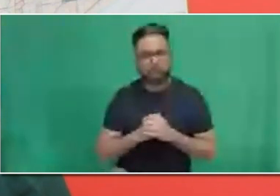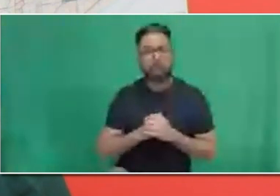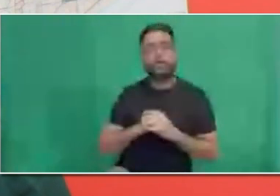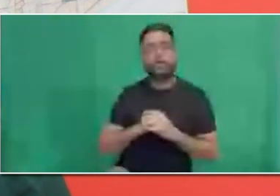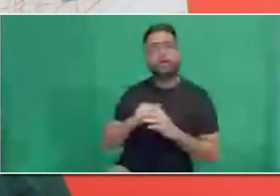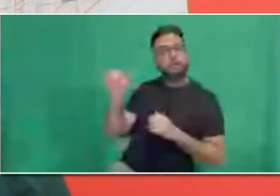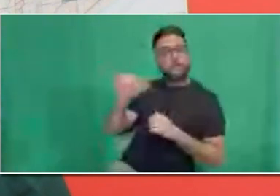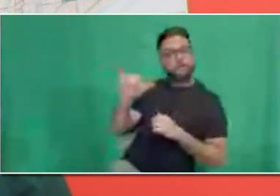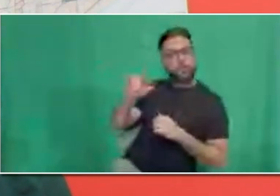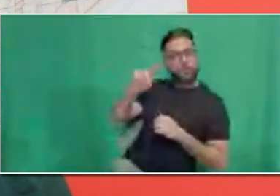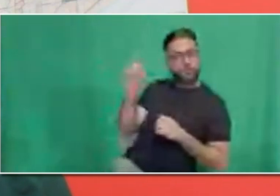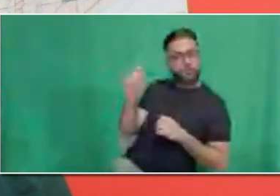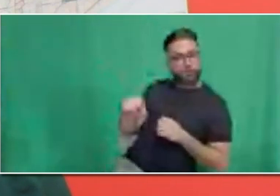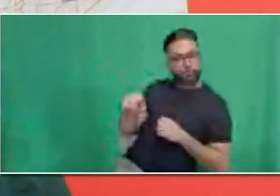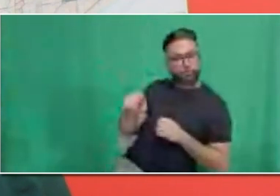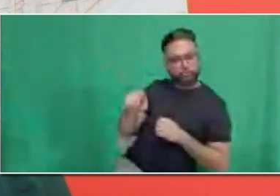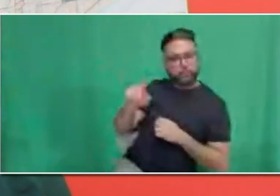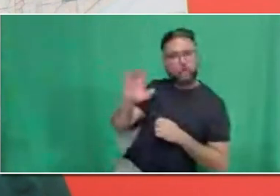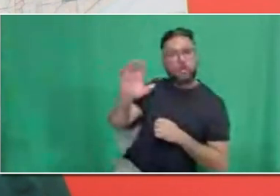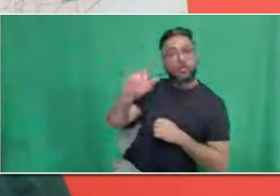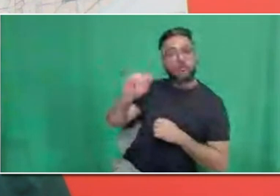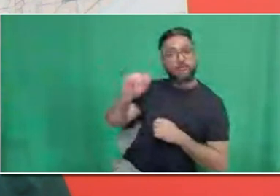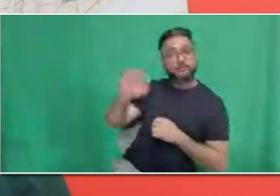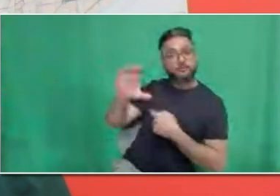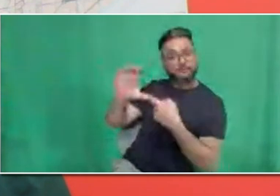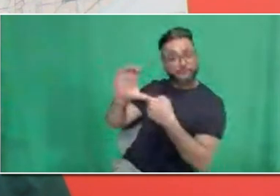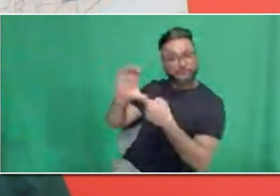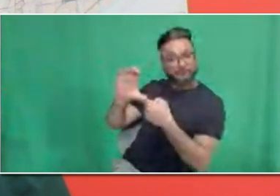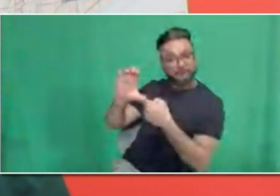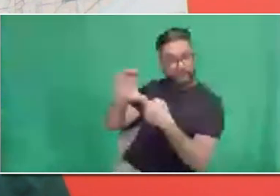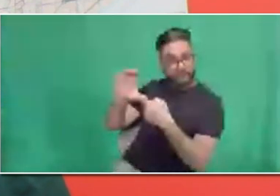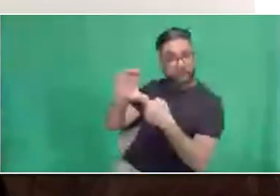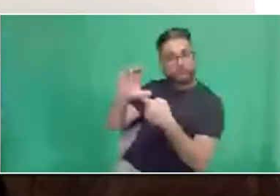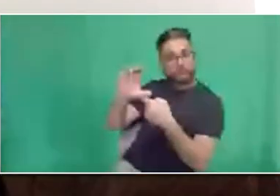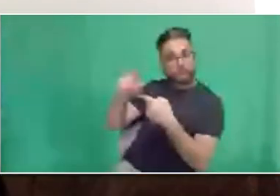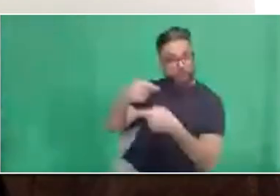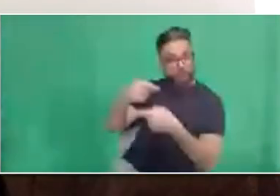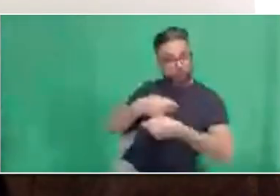equipment for its employees? Andrea, can I have you answer this one?